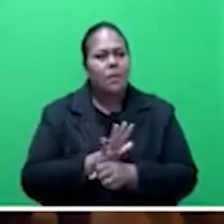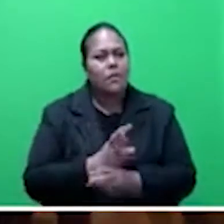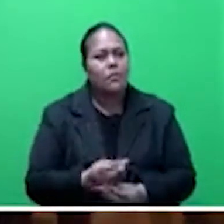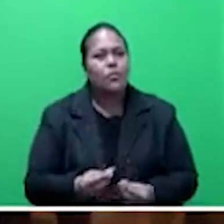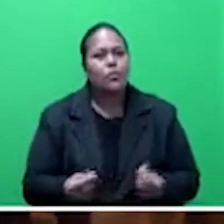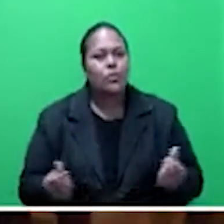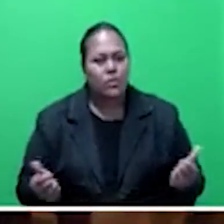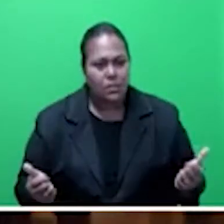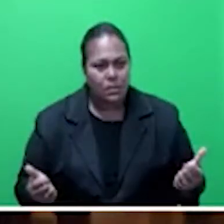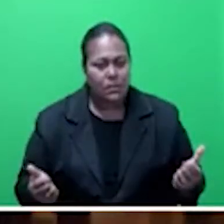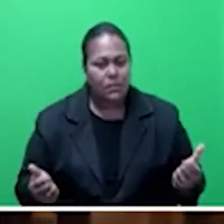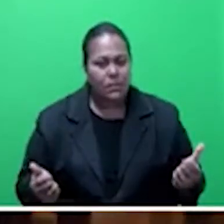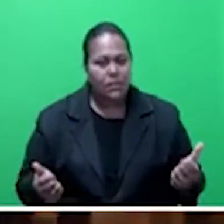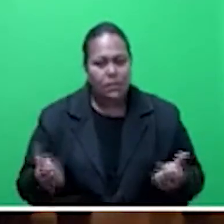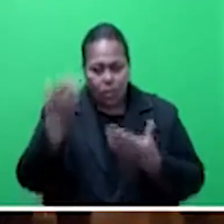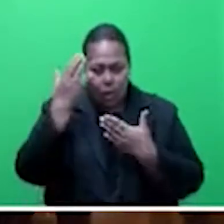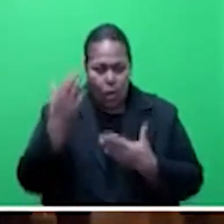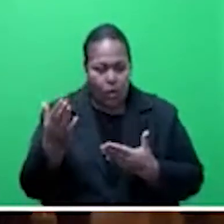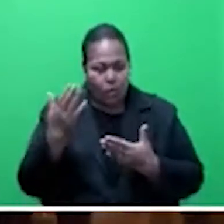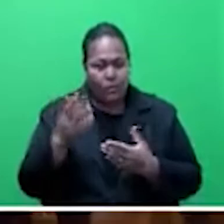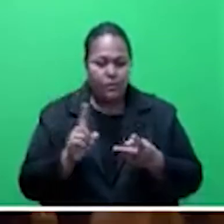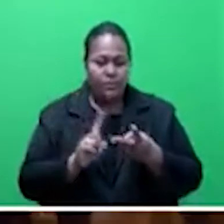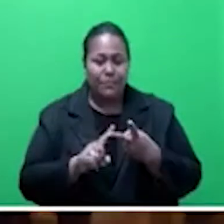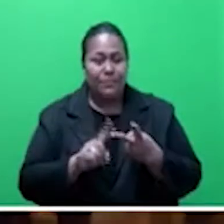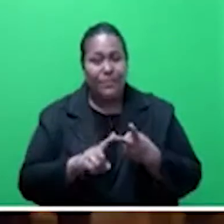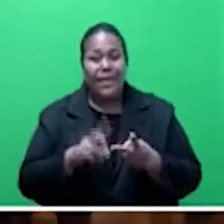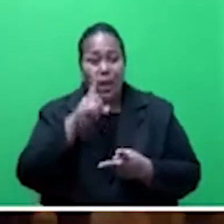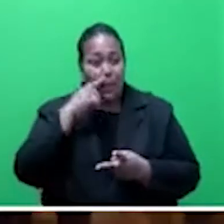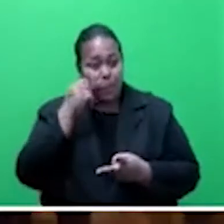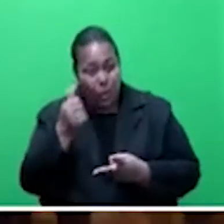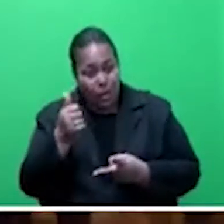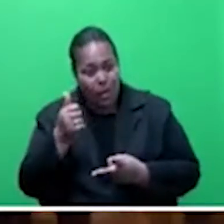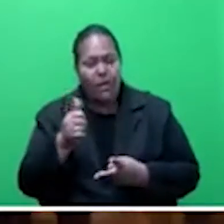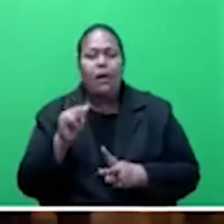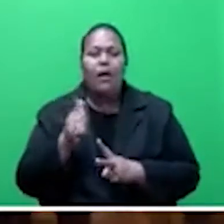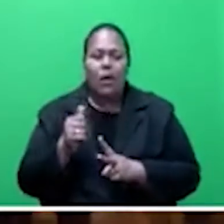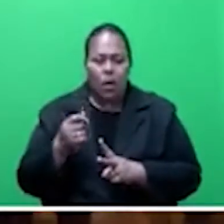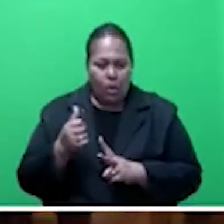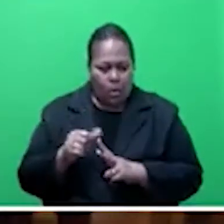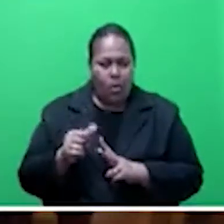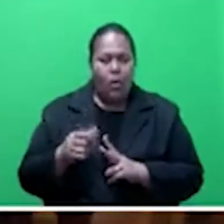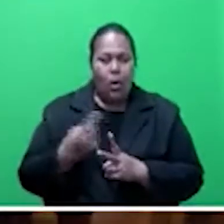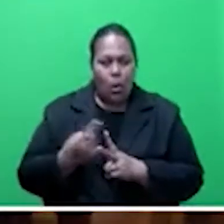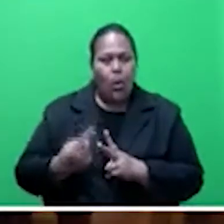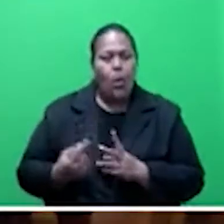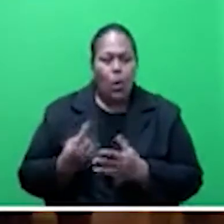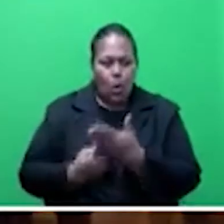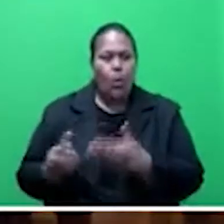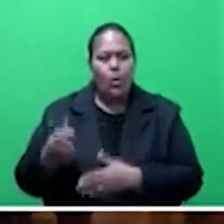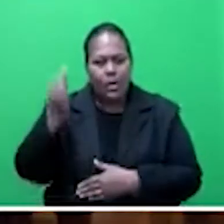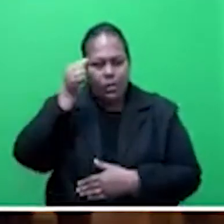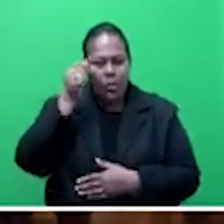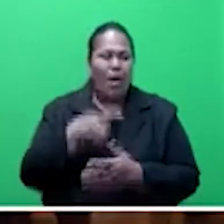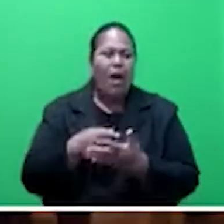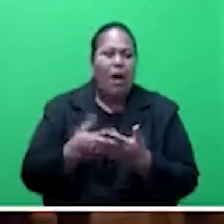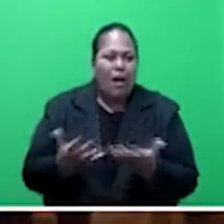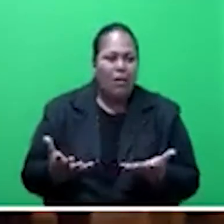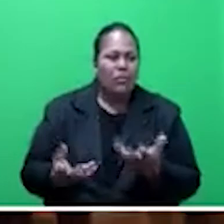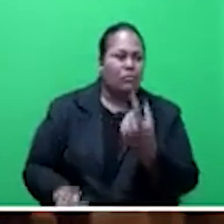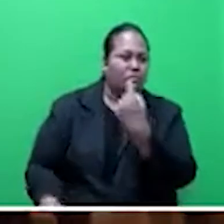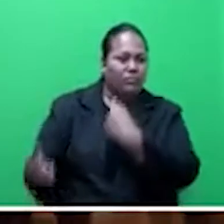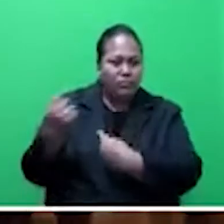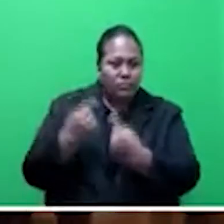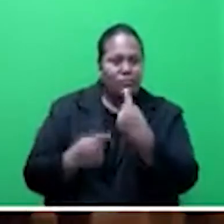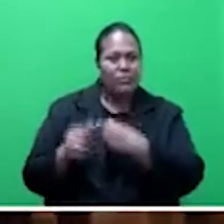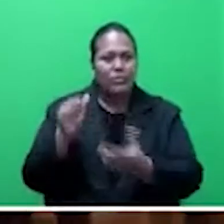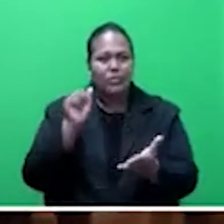Honorable Bhiman Prasad and his new bedmate Rambuka only know how to paint the worst possible picture of the country through conjecture, pessimism,